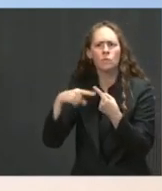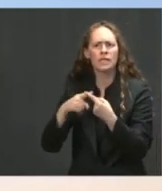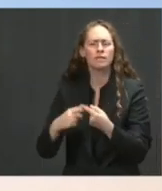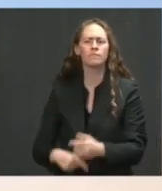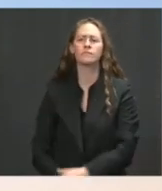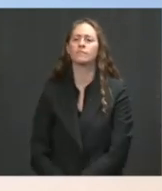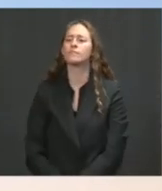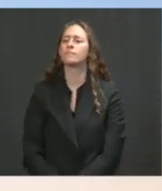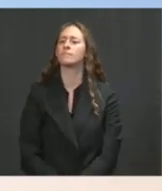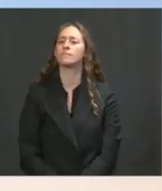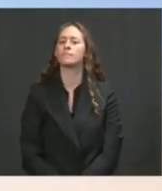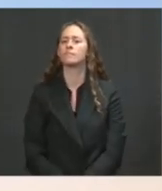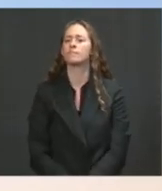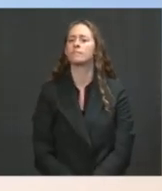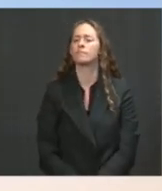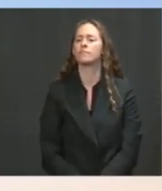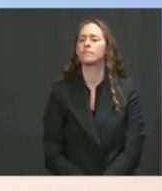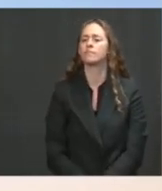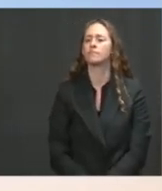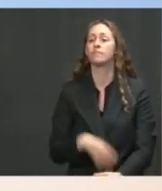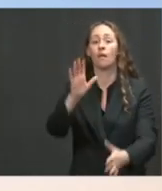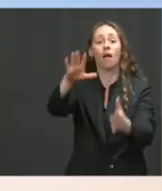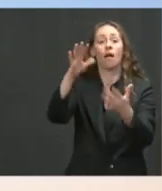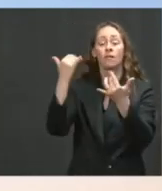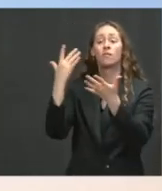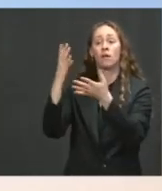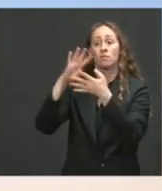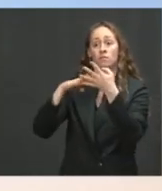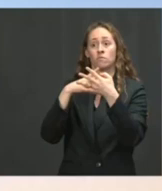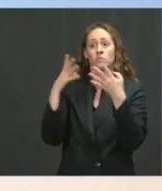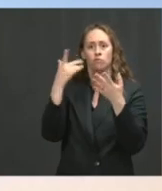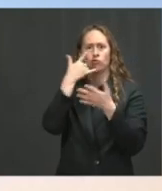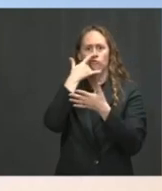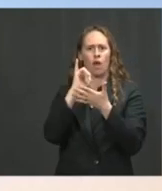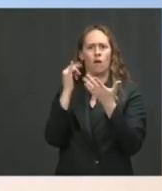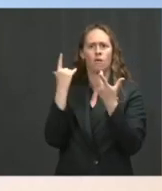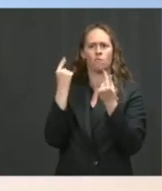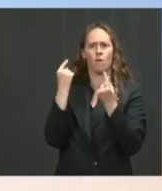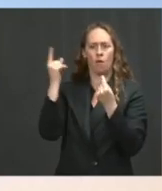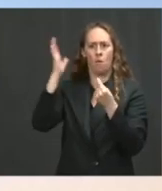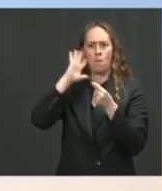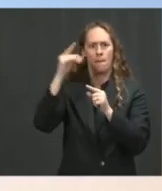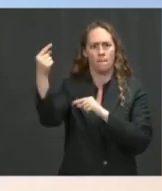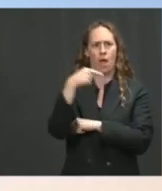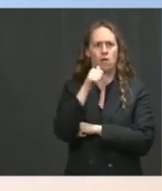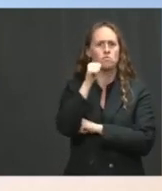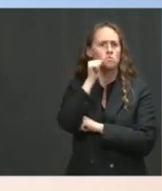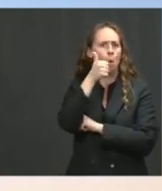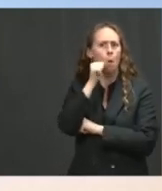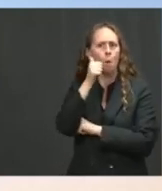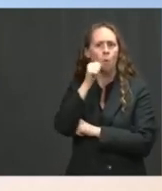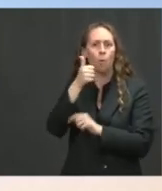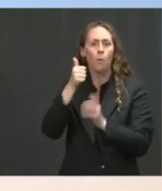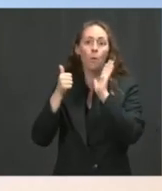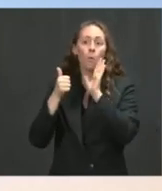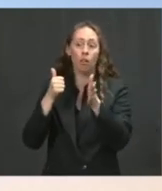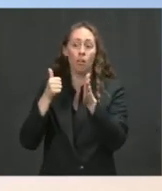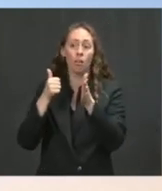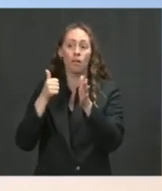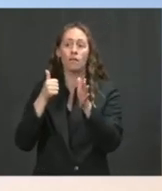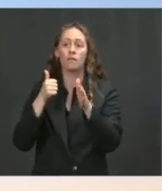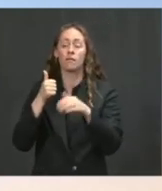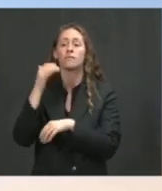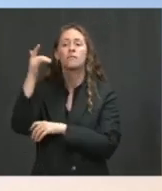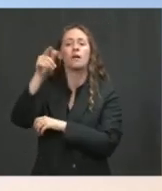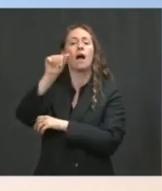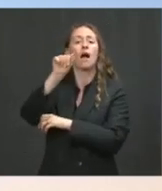White House. I don't have an exact time for you, but tomorrow he will both be doing an interview with George Stephanopoulos for ABC, and he will also,